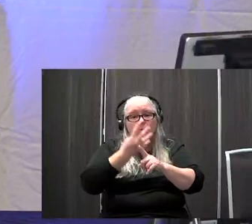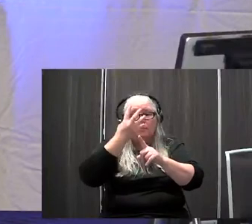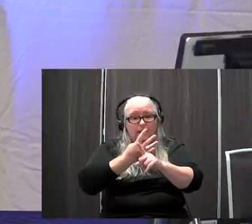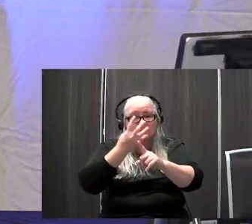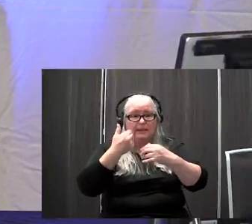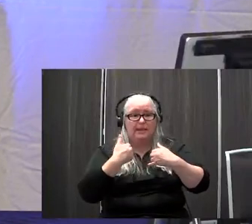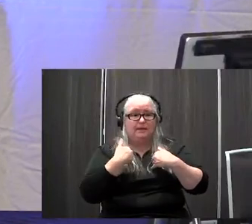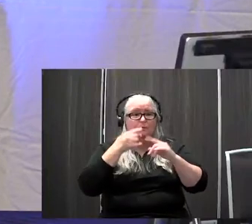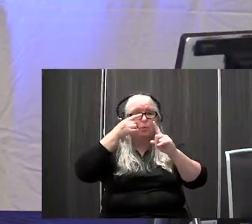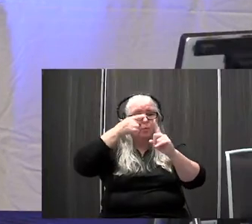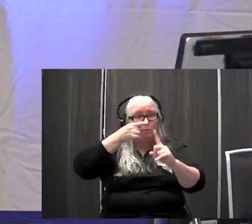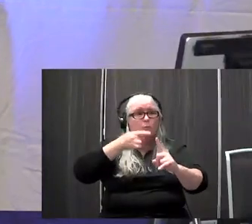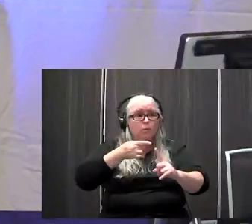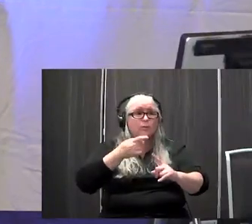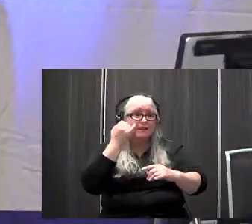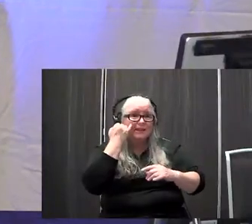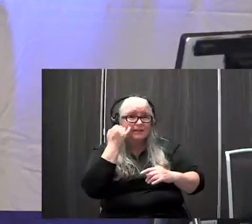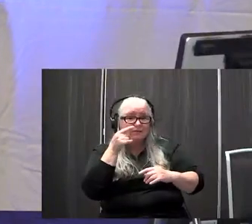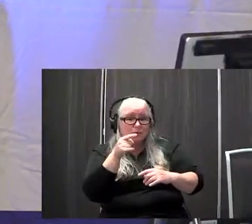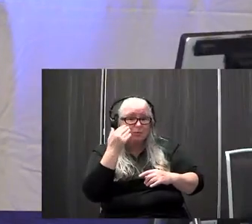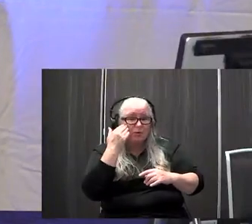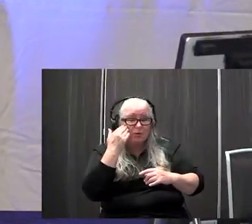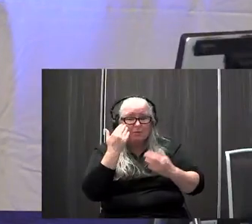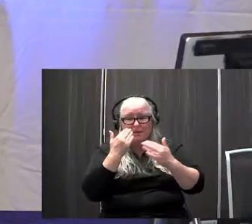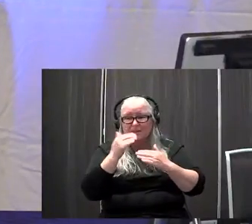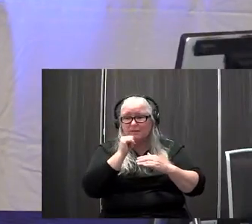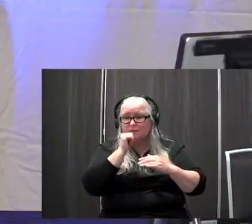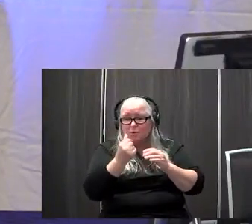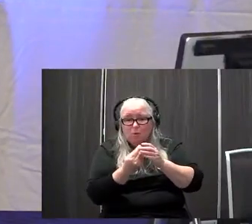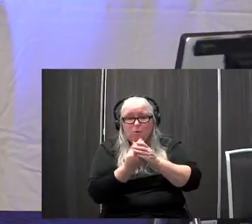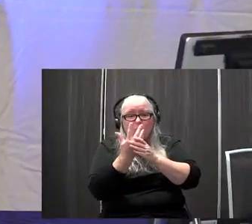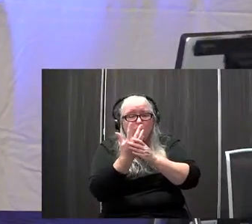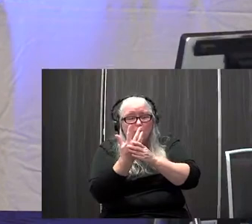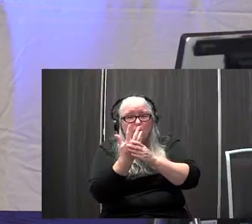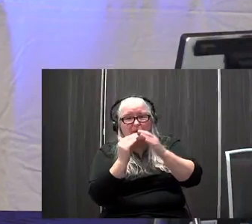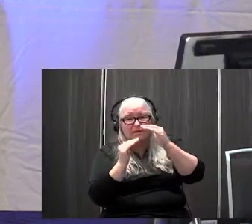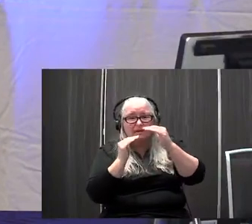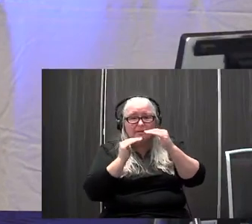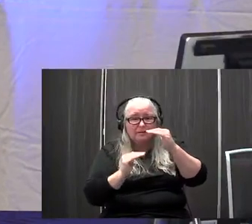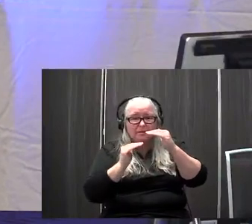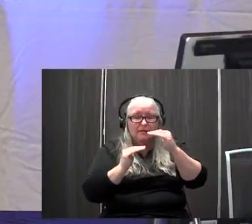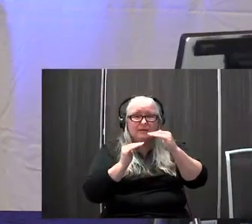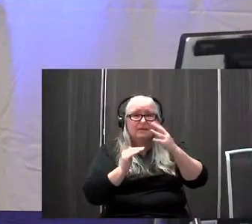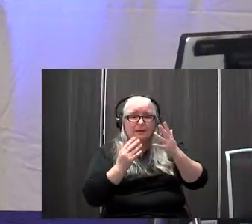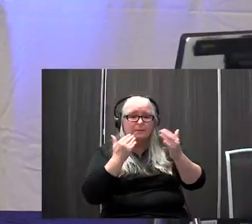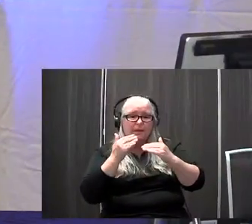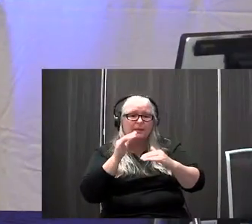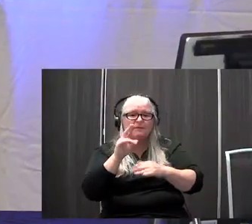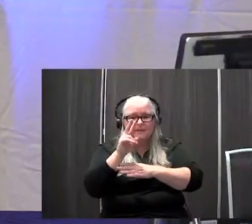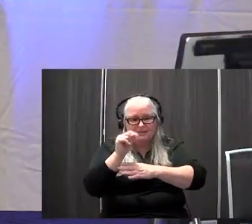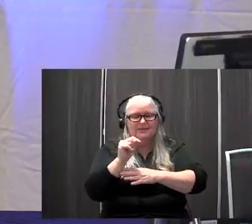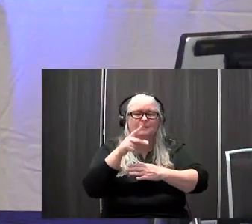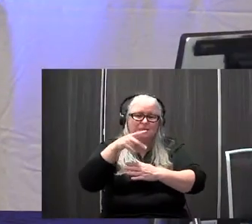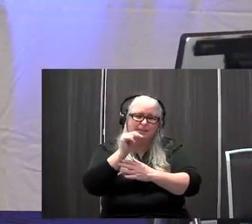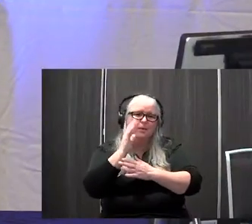And then if we're really finding that maybe they're stalling or not, you know, kind of plateaued or something like that, that's the time to kind of like bring in the vestibular specific PT.